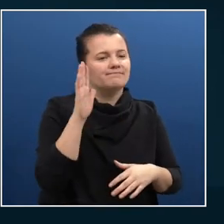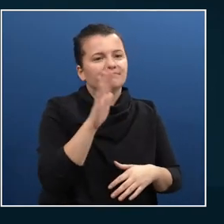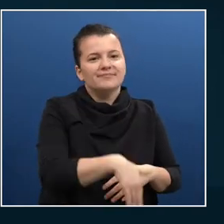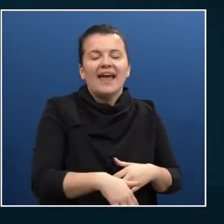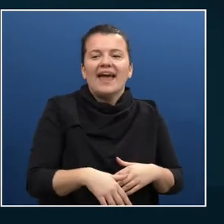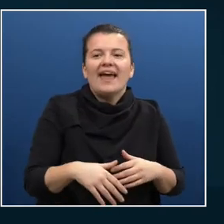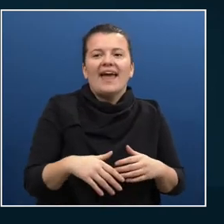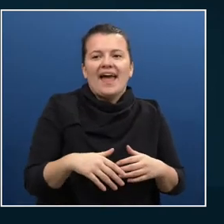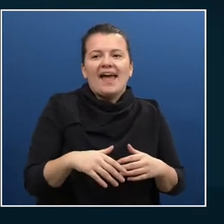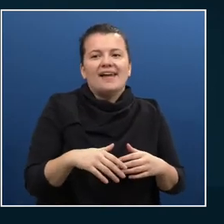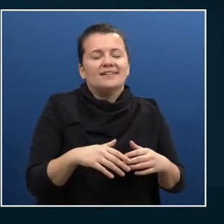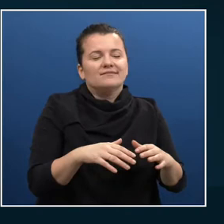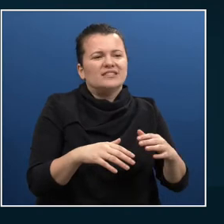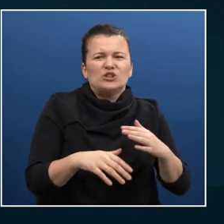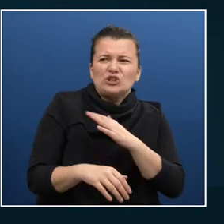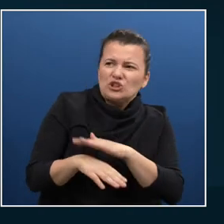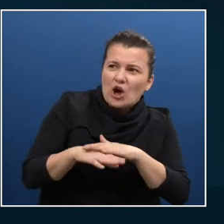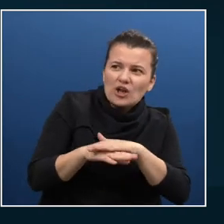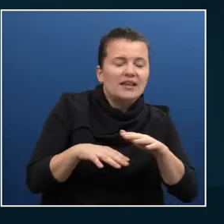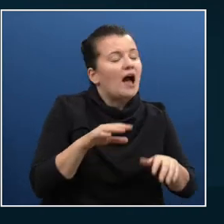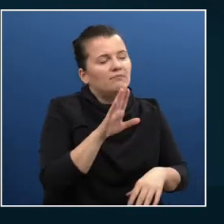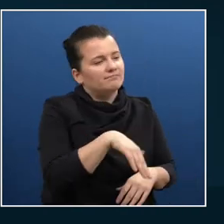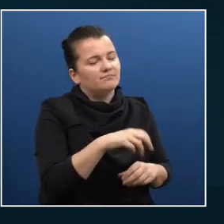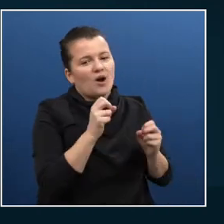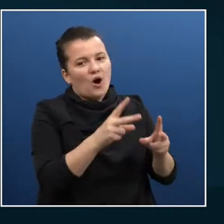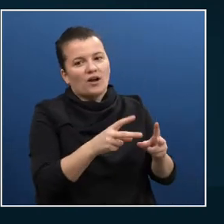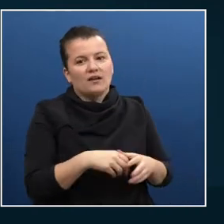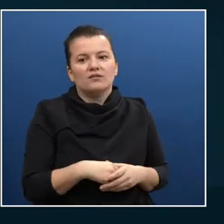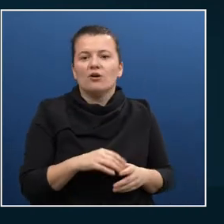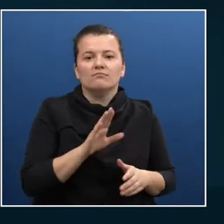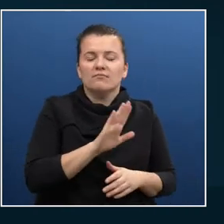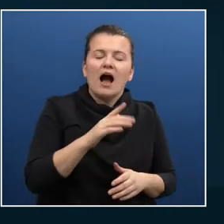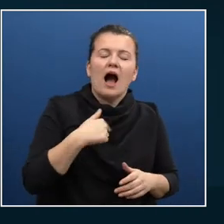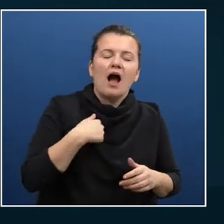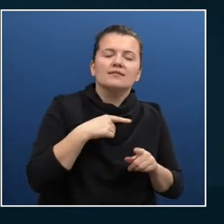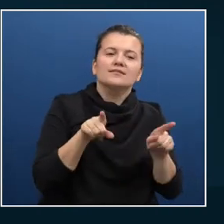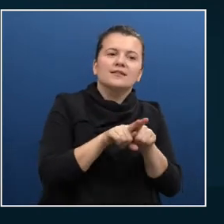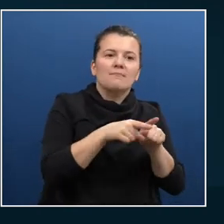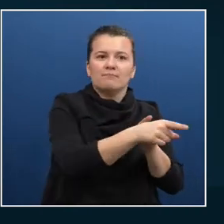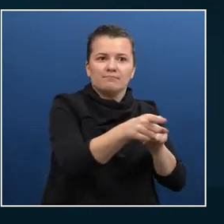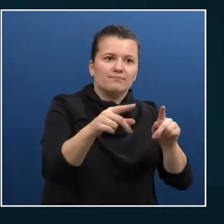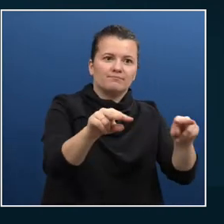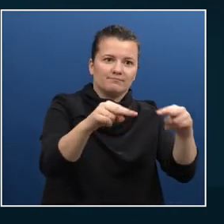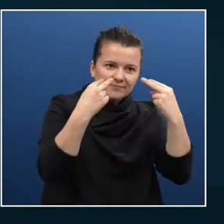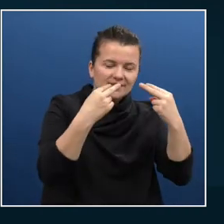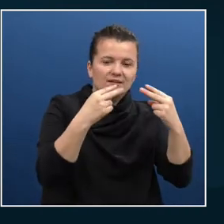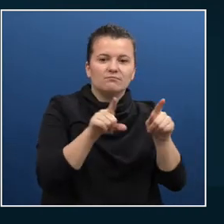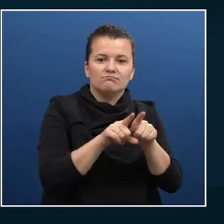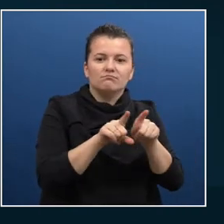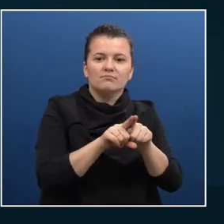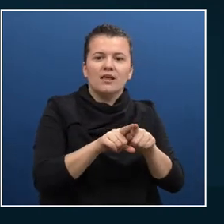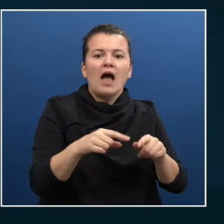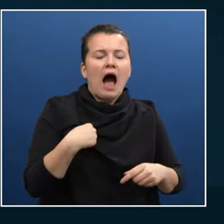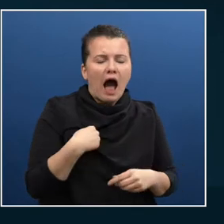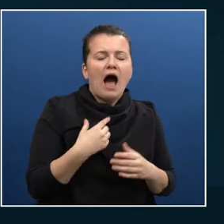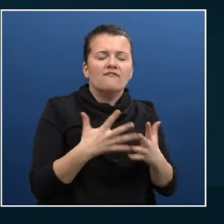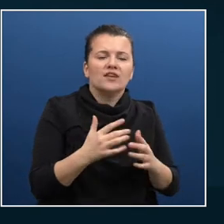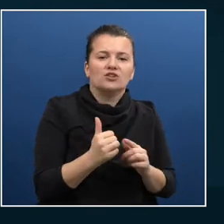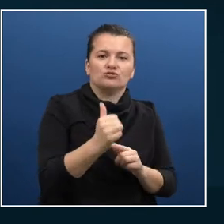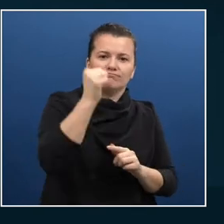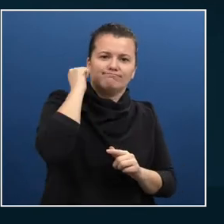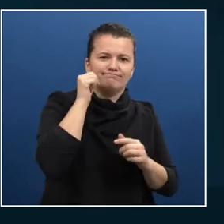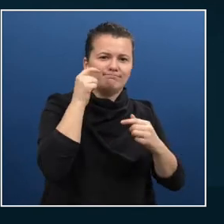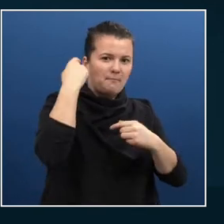makes the audience understand that this is dear to me. So I've had about seven or eight back operations. So I am a dwarf